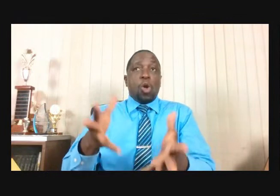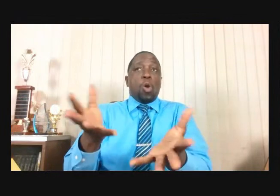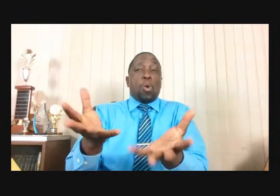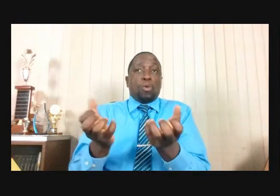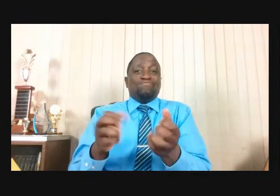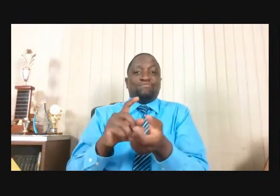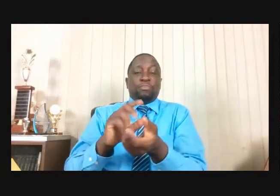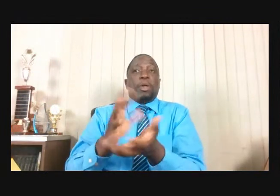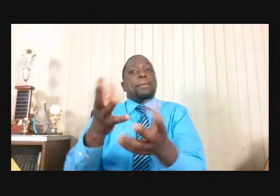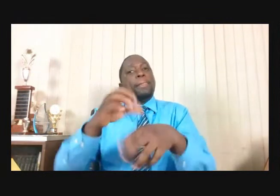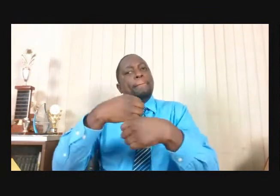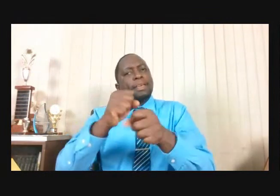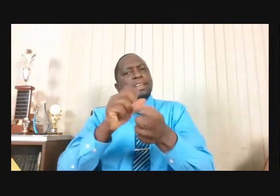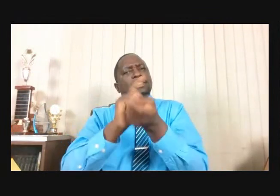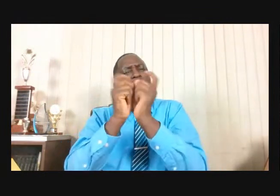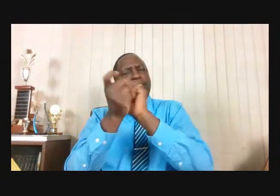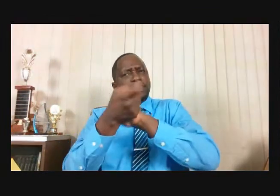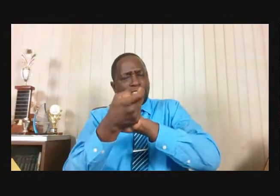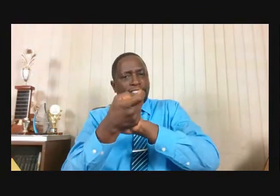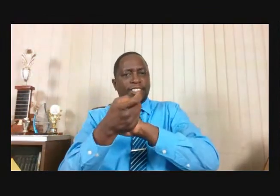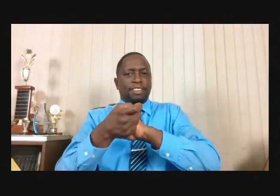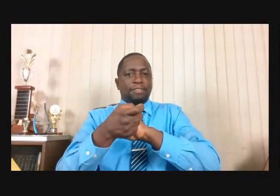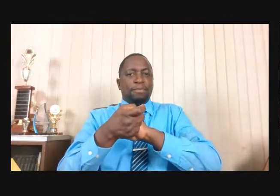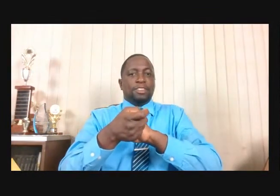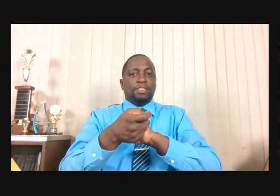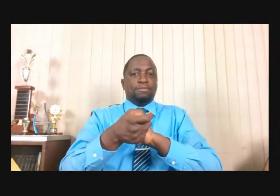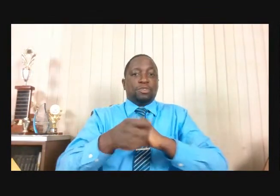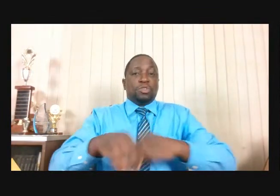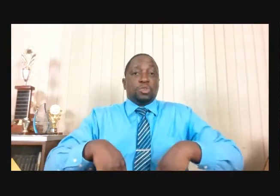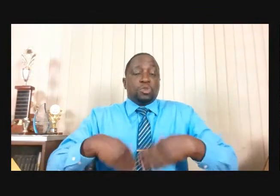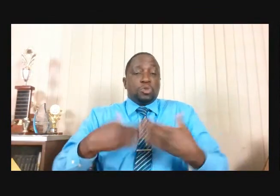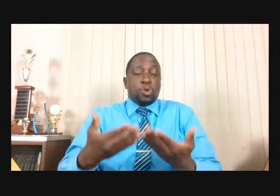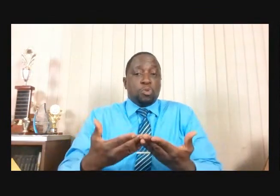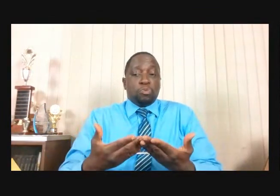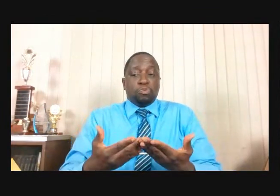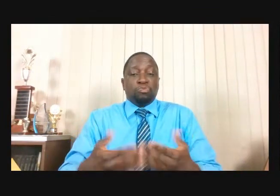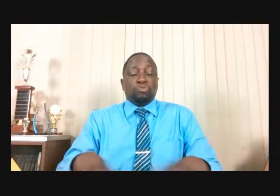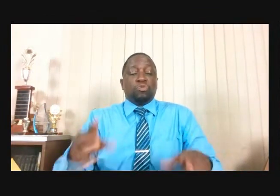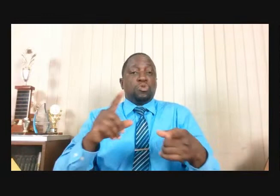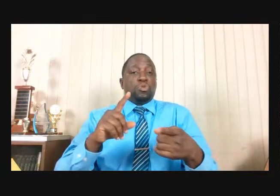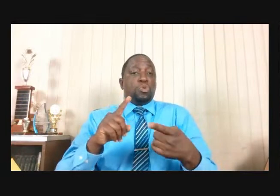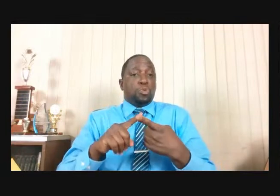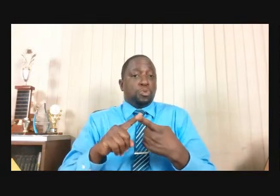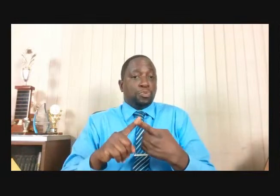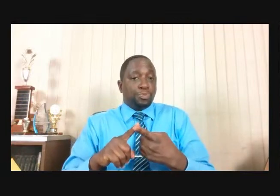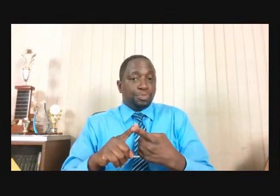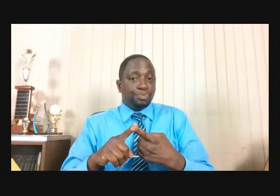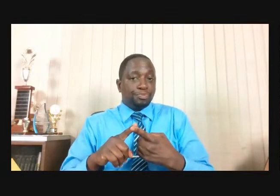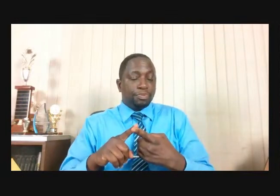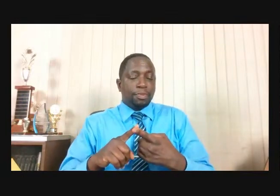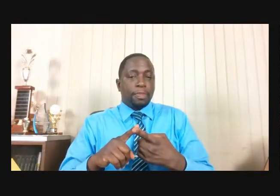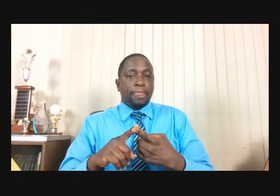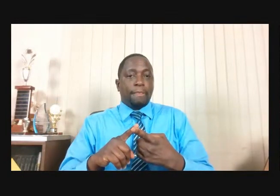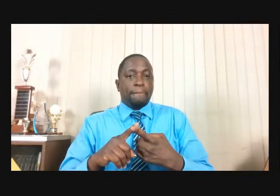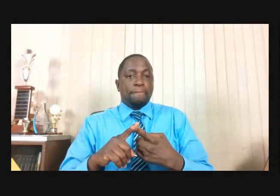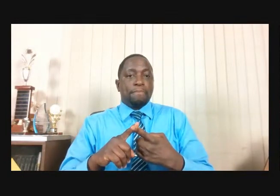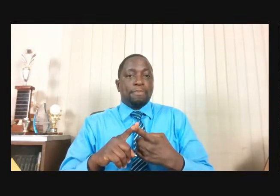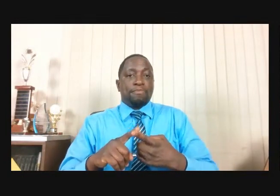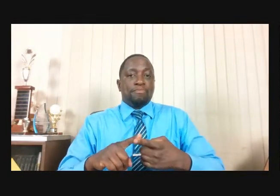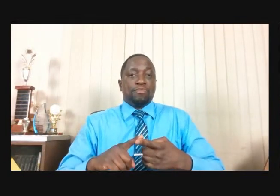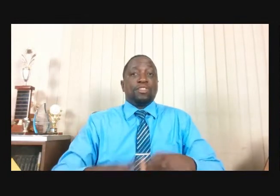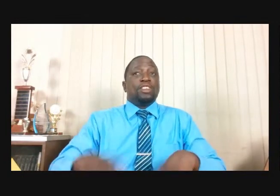And So In Order To Reverse The Drought That Was On The Land That Was There For Three And A Half Years